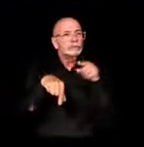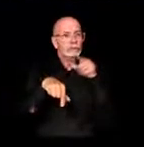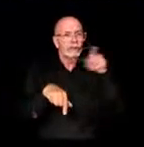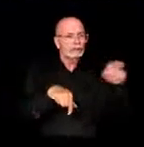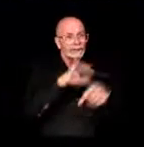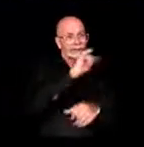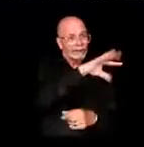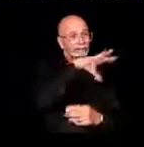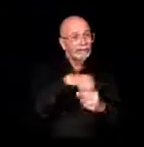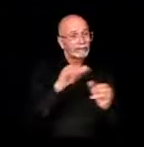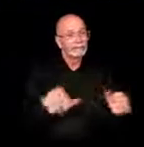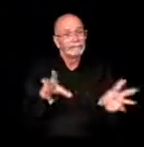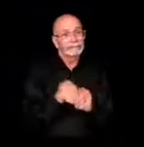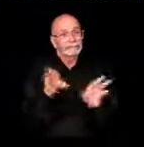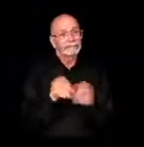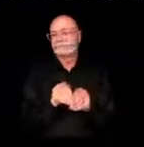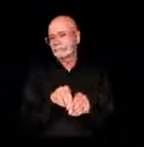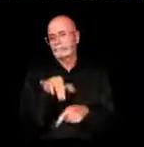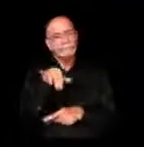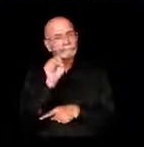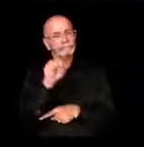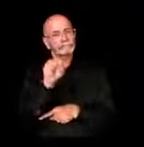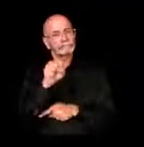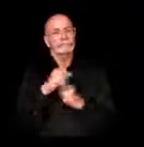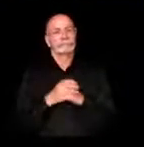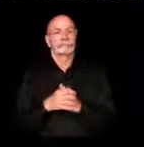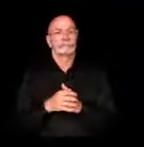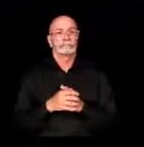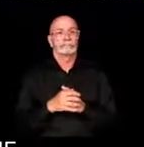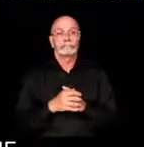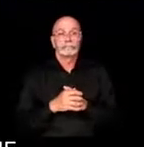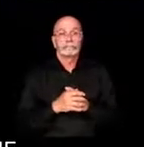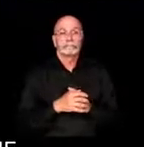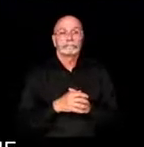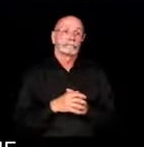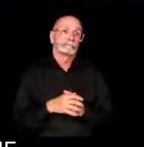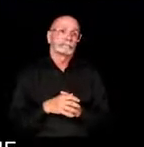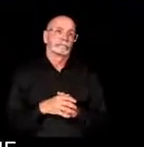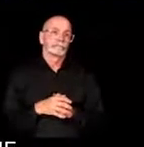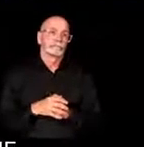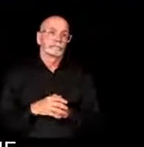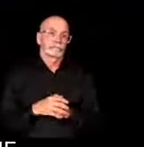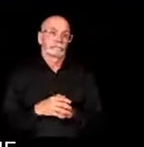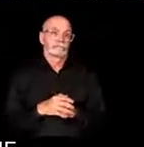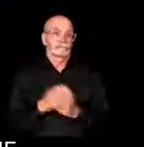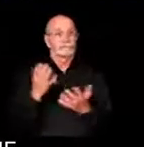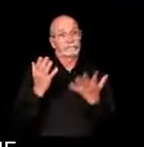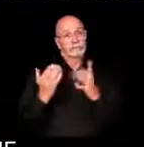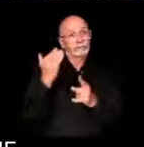know about the possibility that Mr. Bryan recorded that meeting?